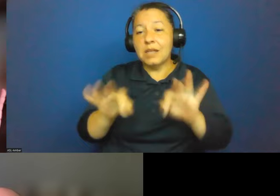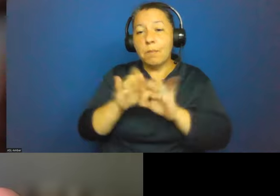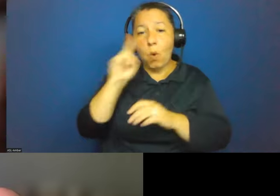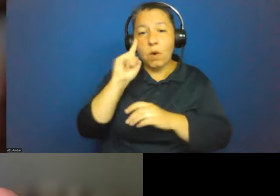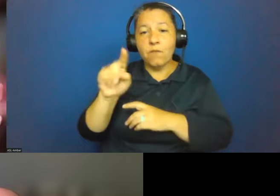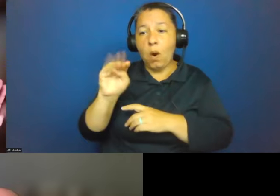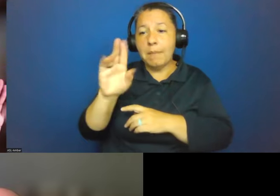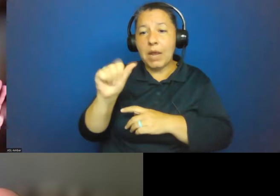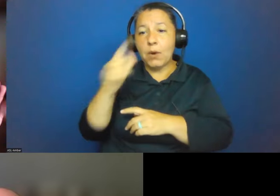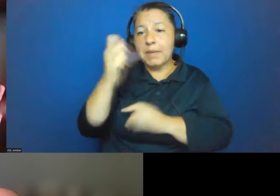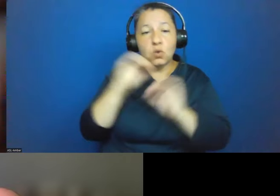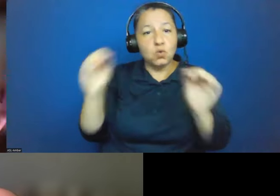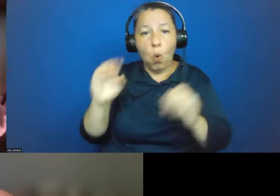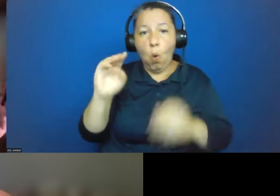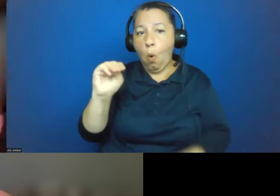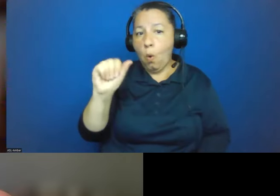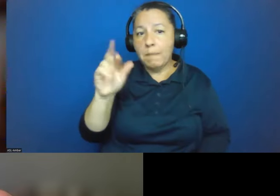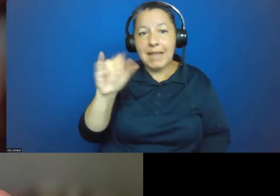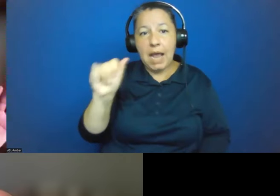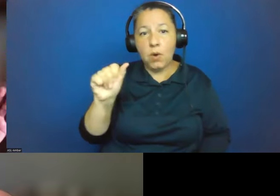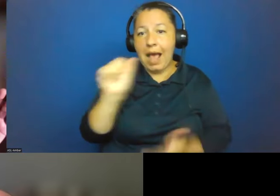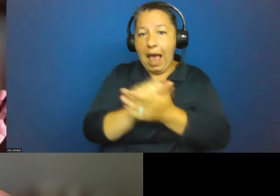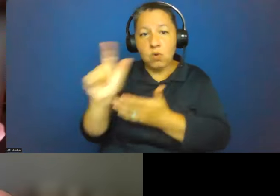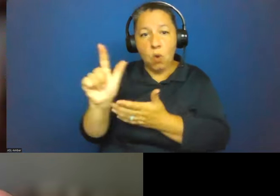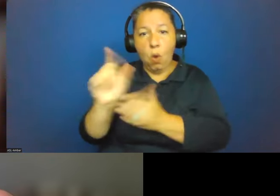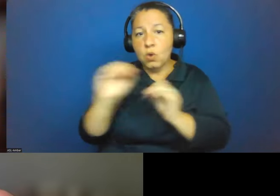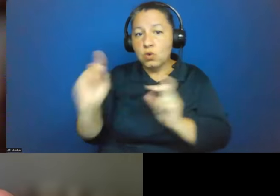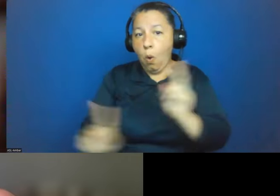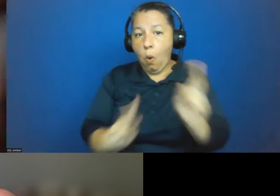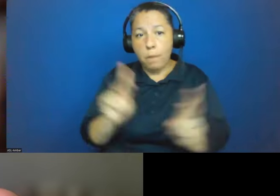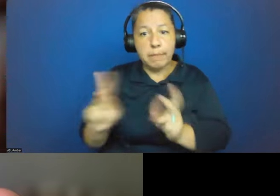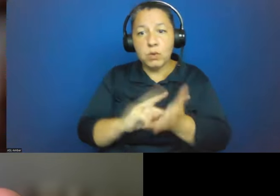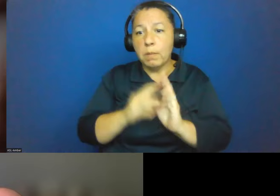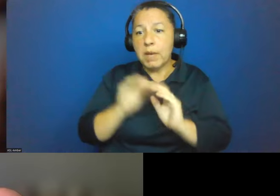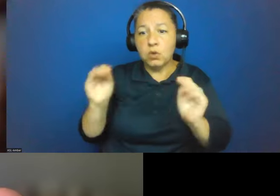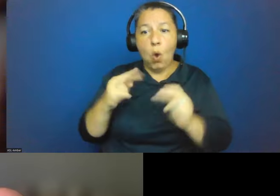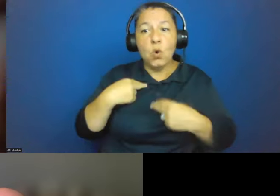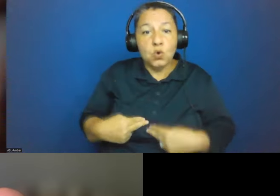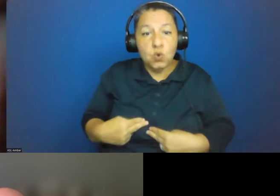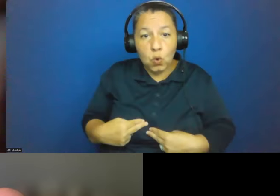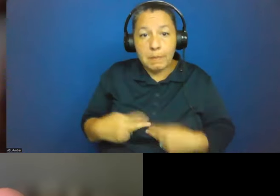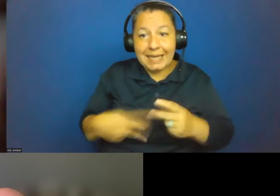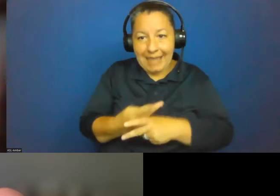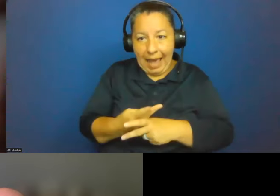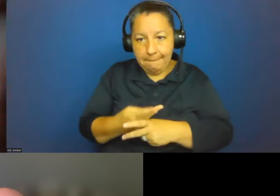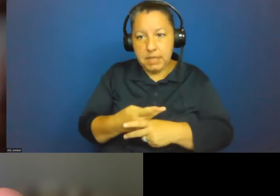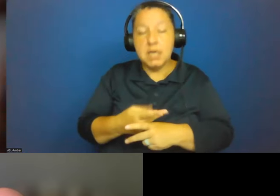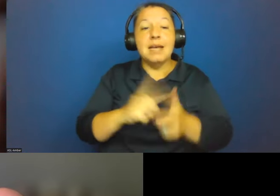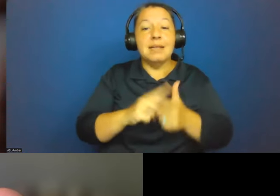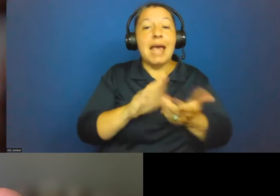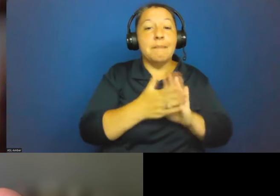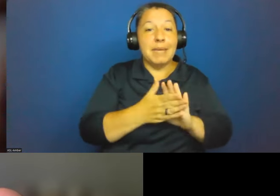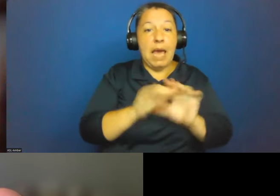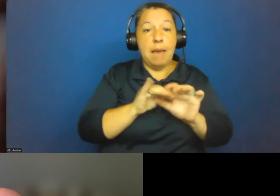malaria at all, no endemic malaria, no human population, so no human strains of malaria. Then it became epidemic, and it's one of the few